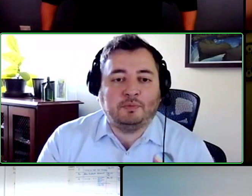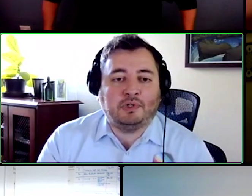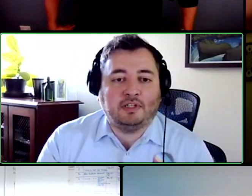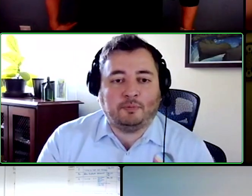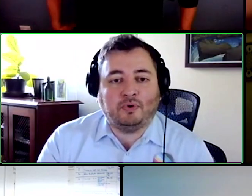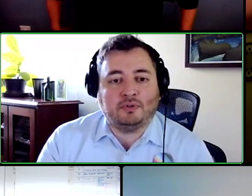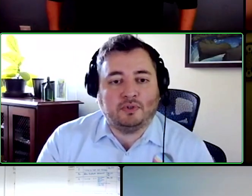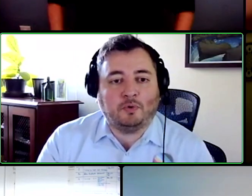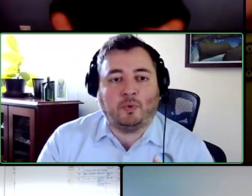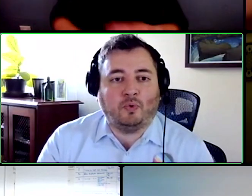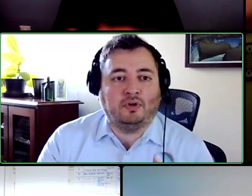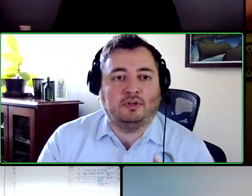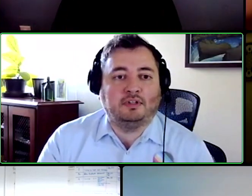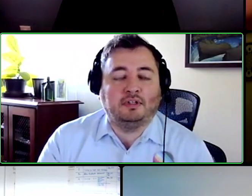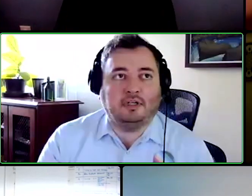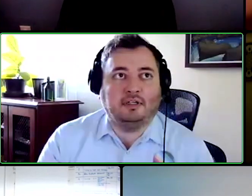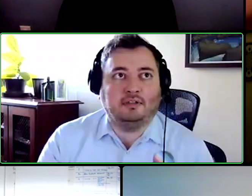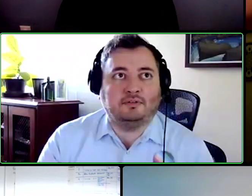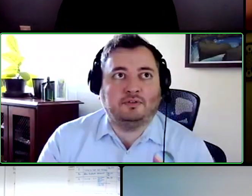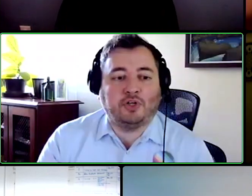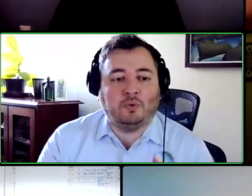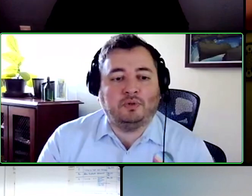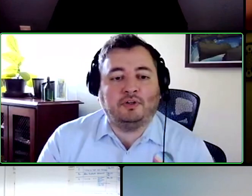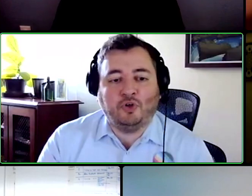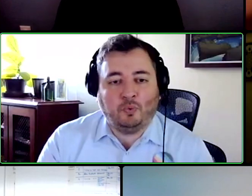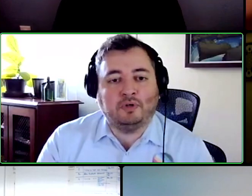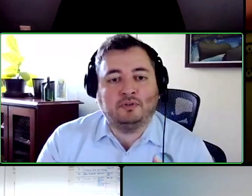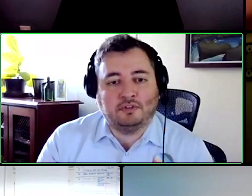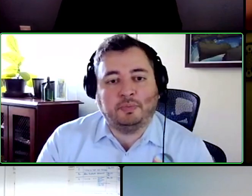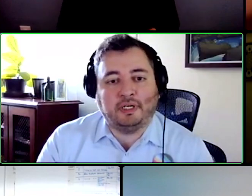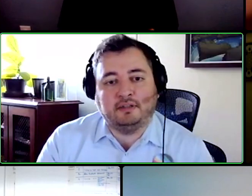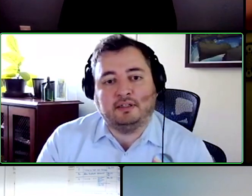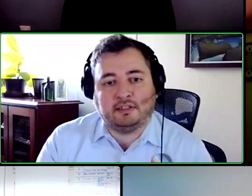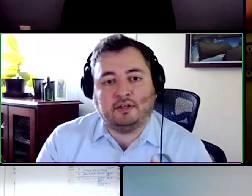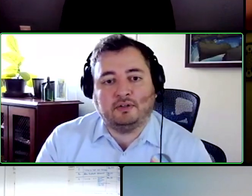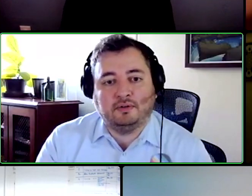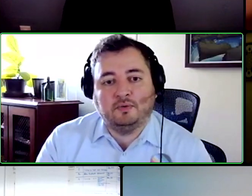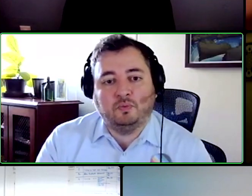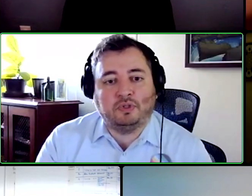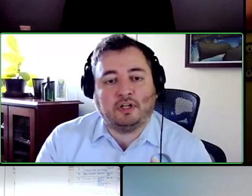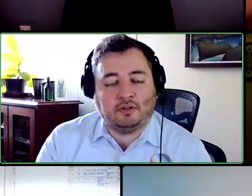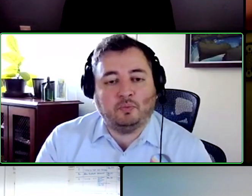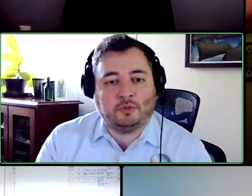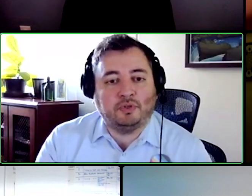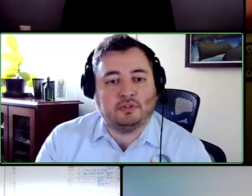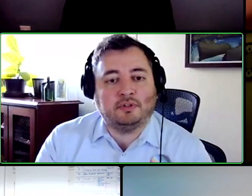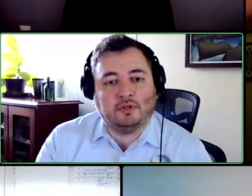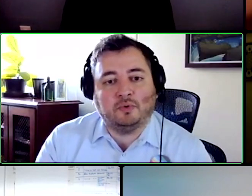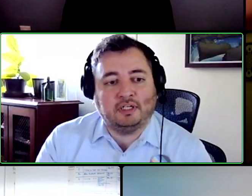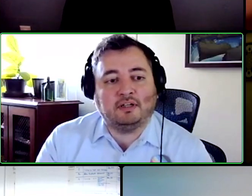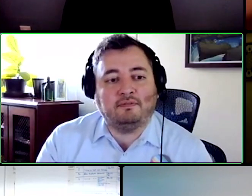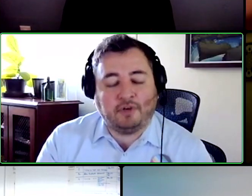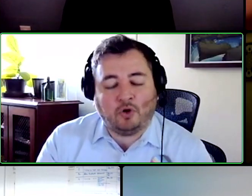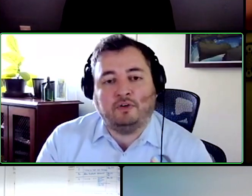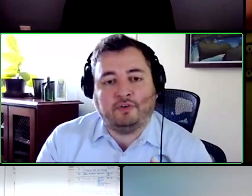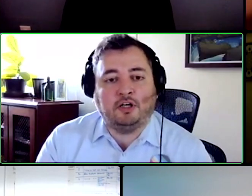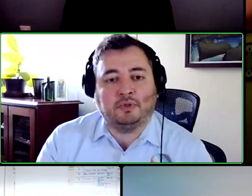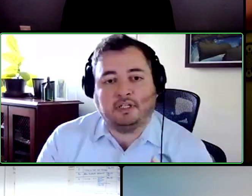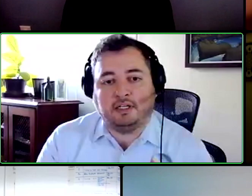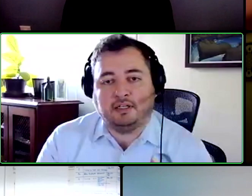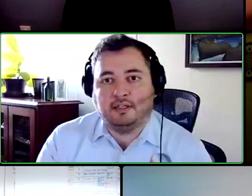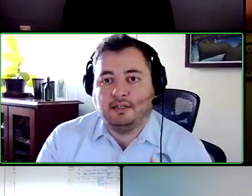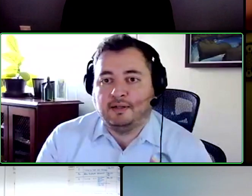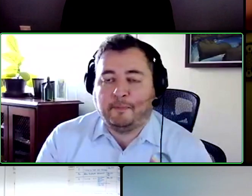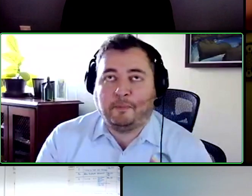think establishing that personal report and showing that you're willing to be in this there with the person too it's a very